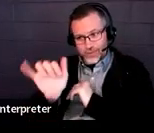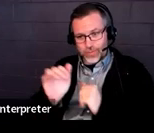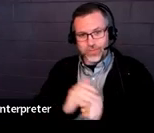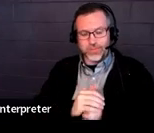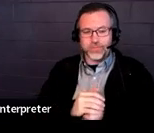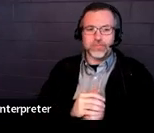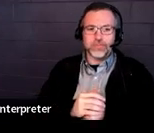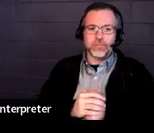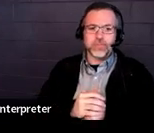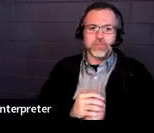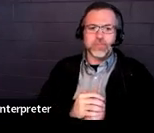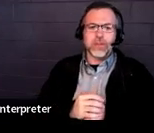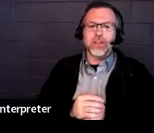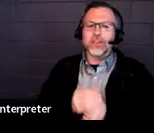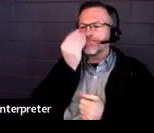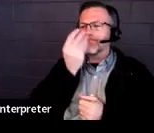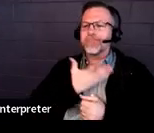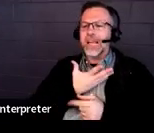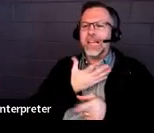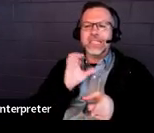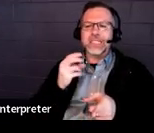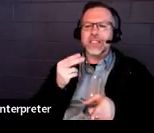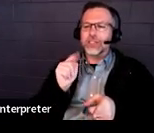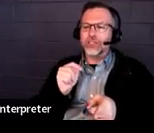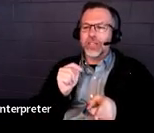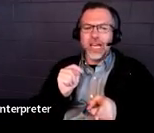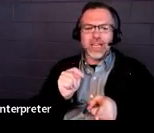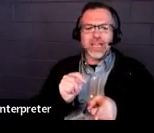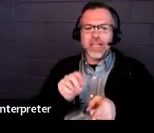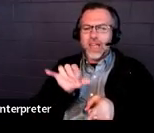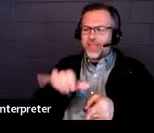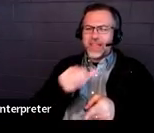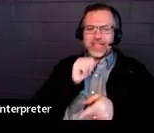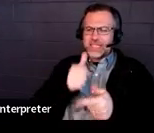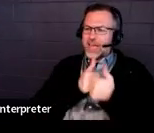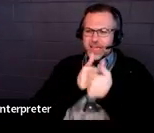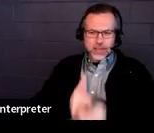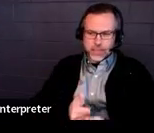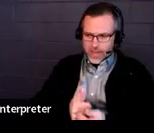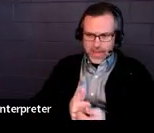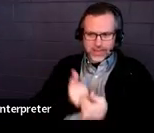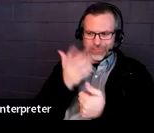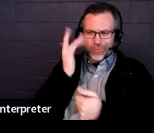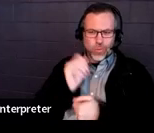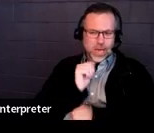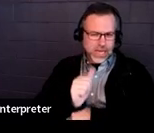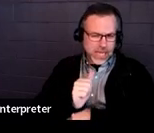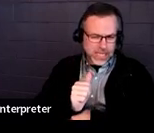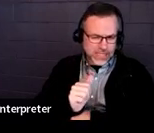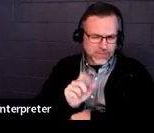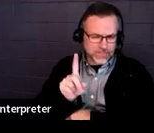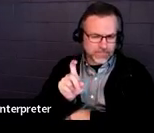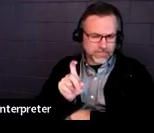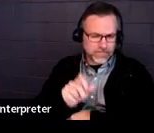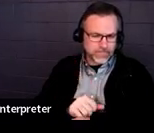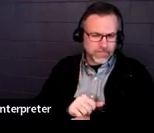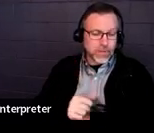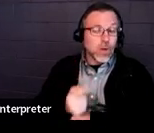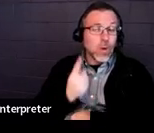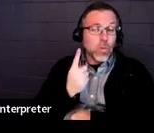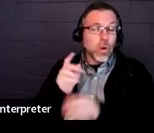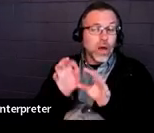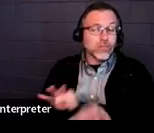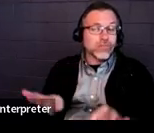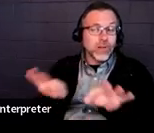So, tell us in the chat box why this is not compliant. Because there was one important